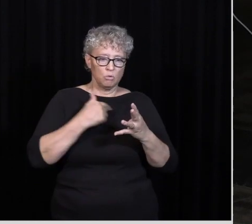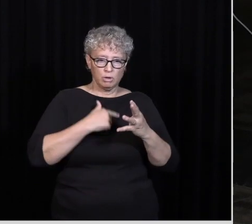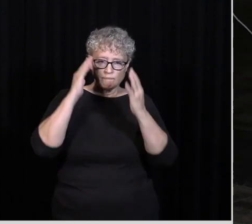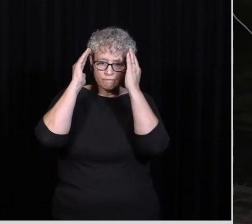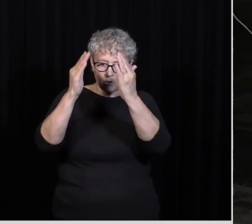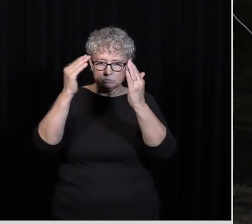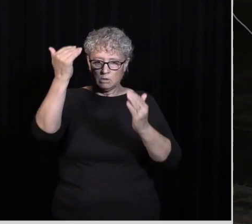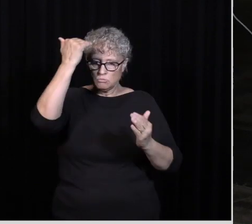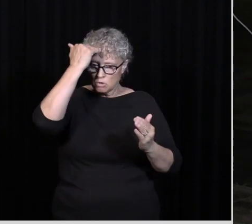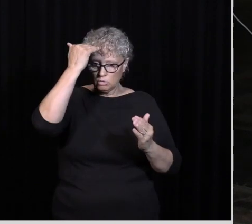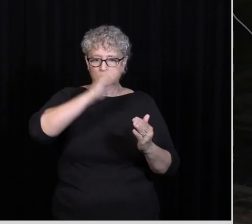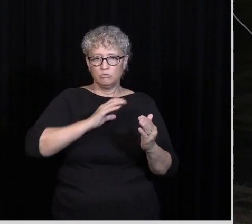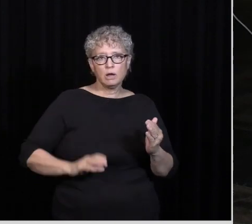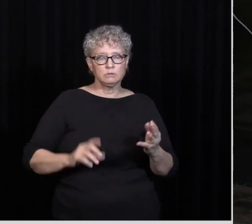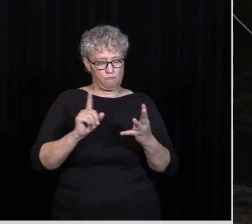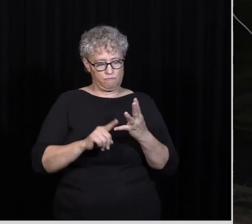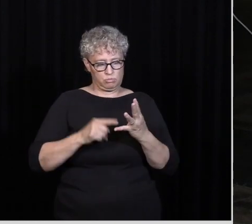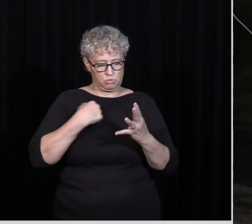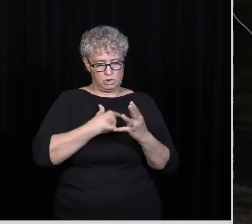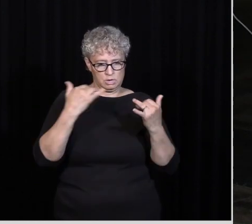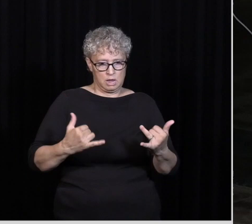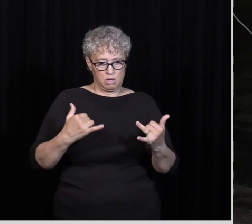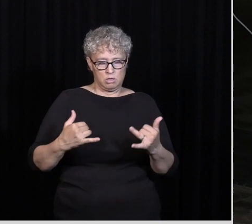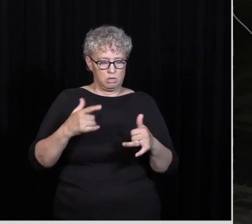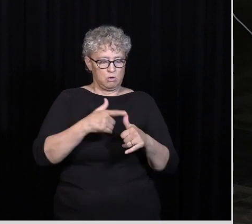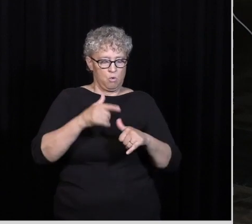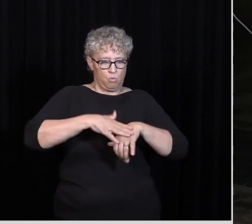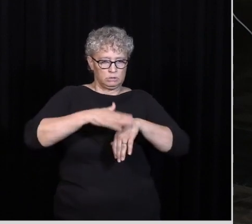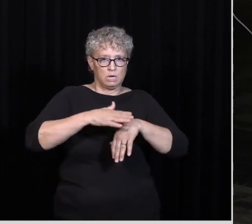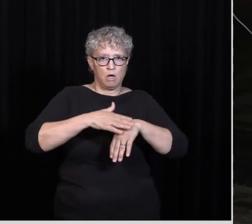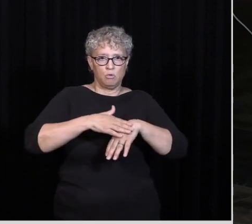So Again The Fourth Point We're At Now So First We Watch Out For Dogs